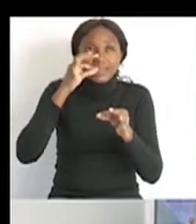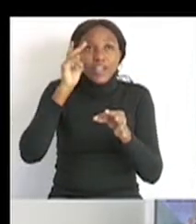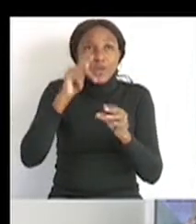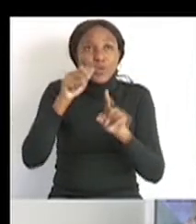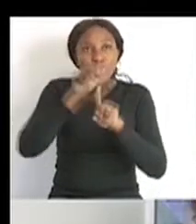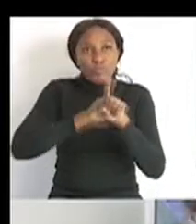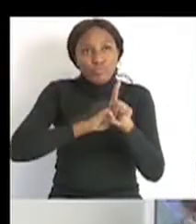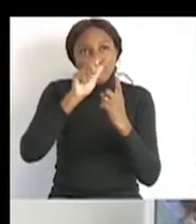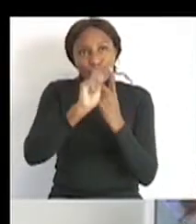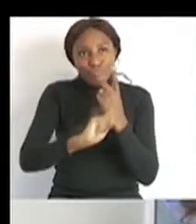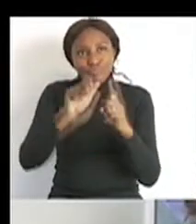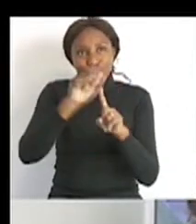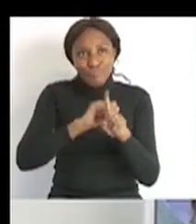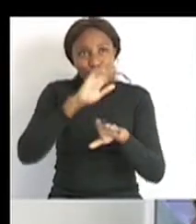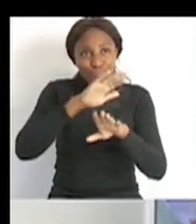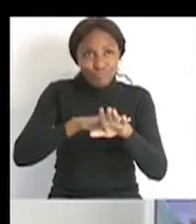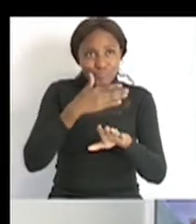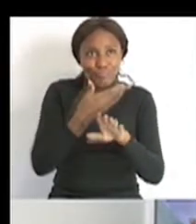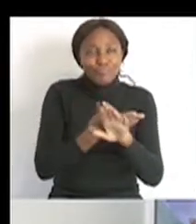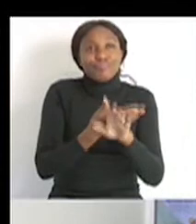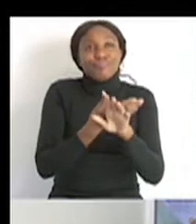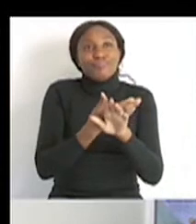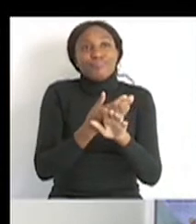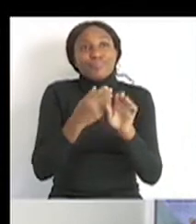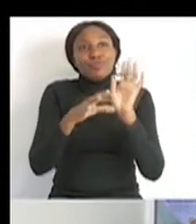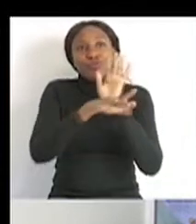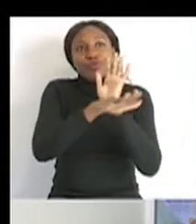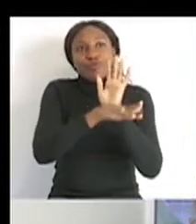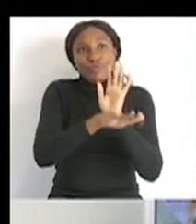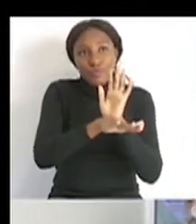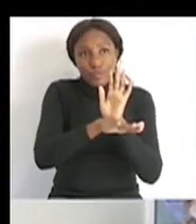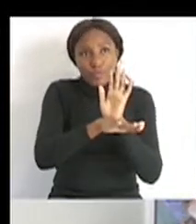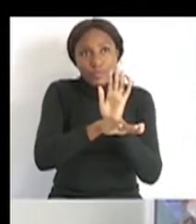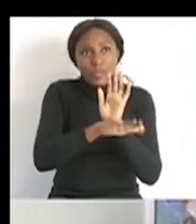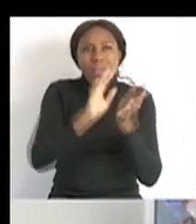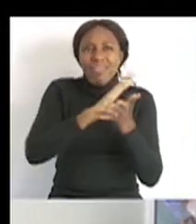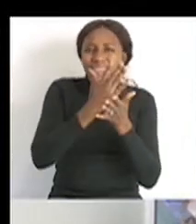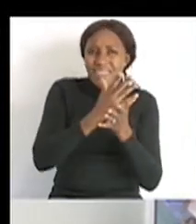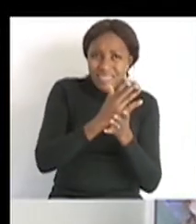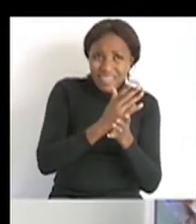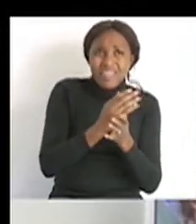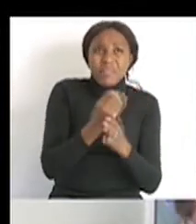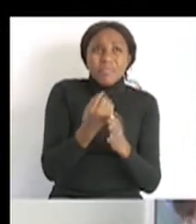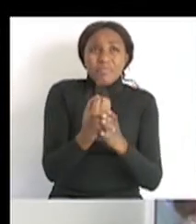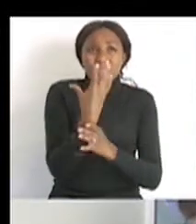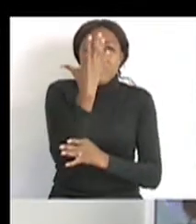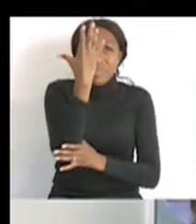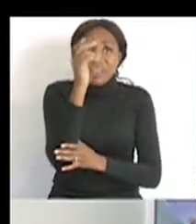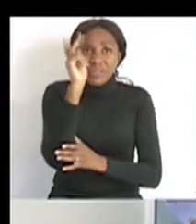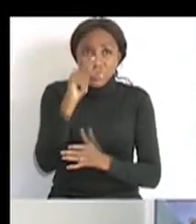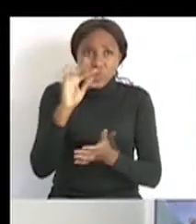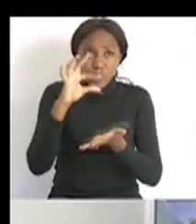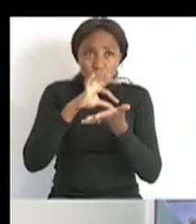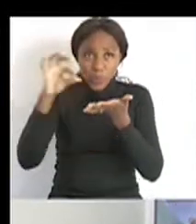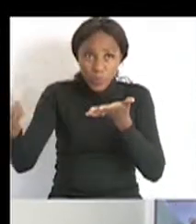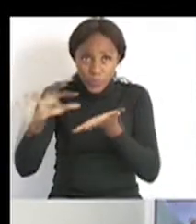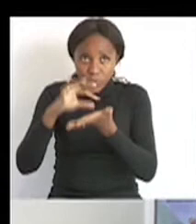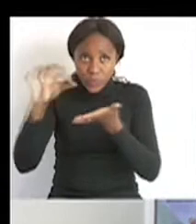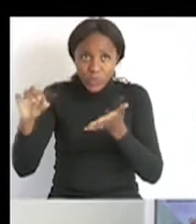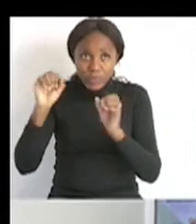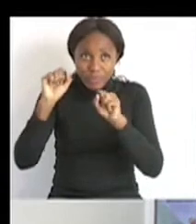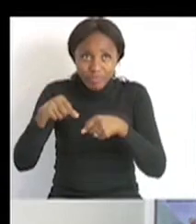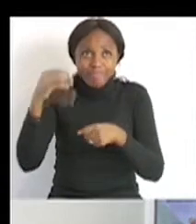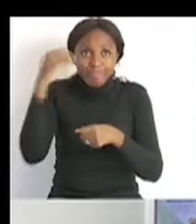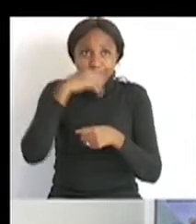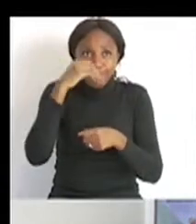examples of fruits that we eat from a plant. But then from some plants, we can even eat the seeds. Okay, and examples